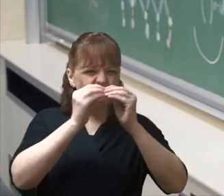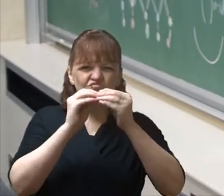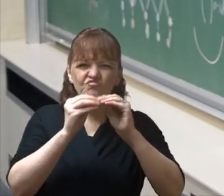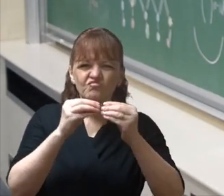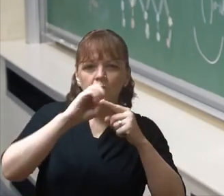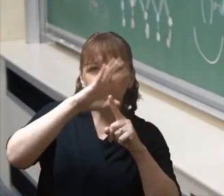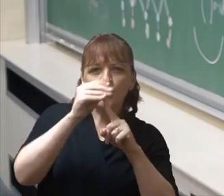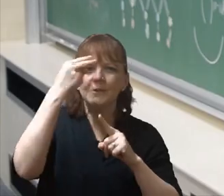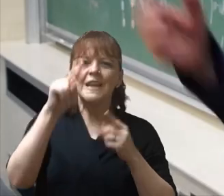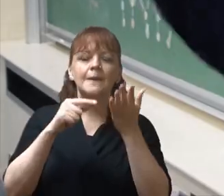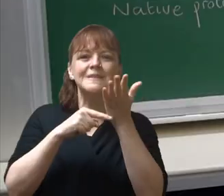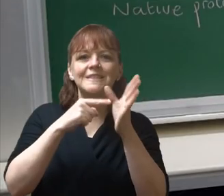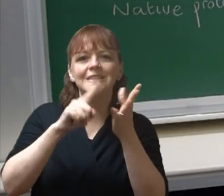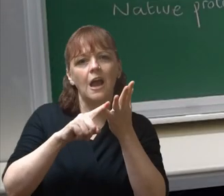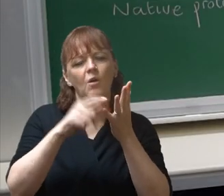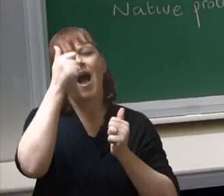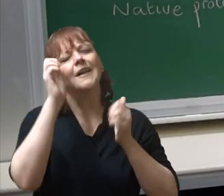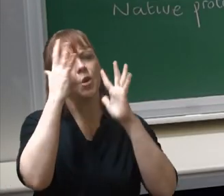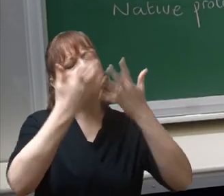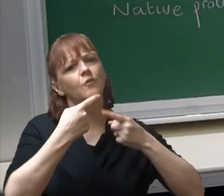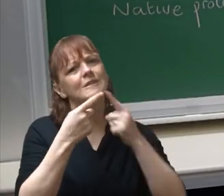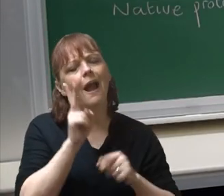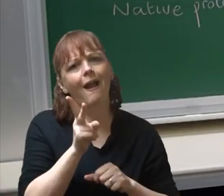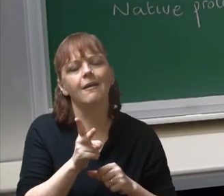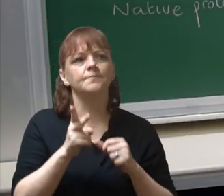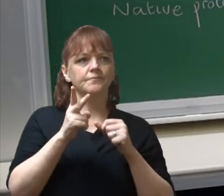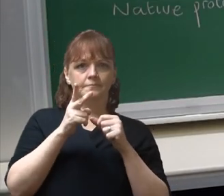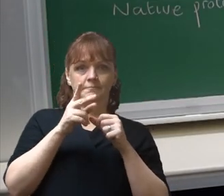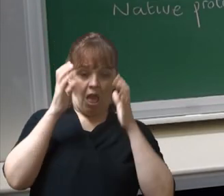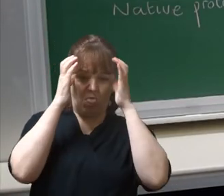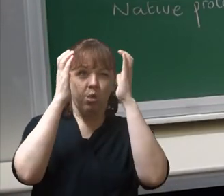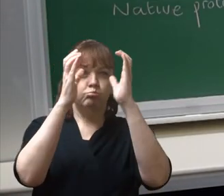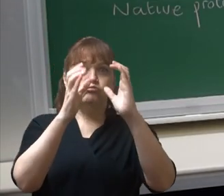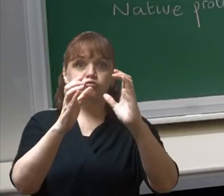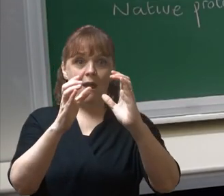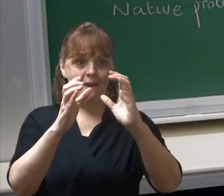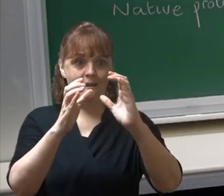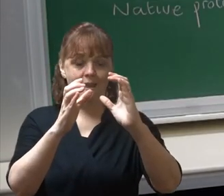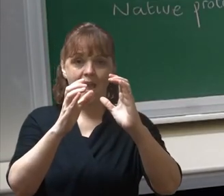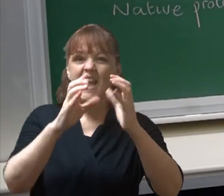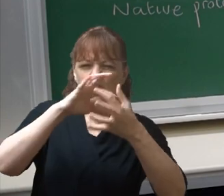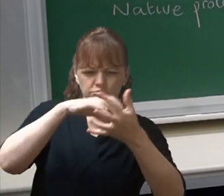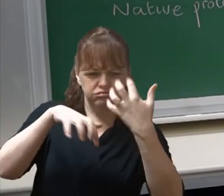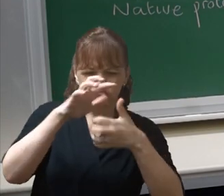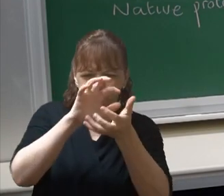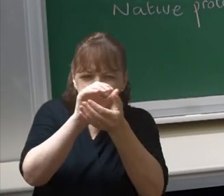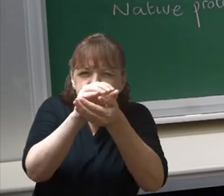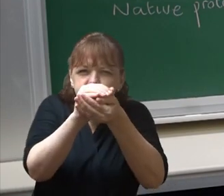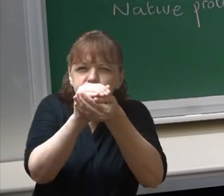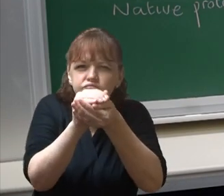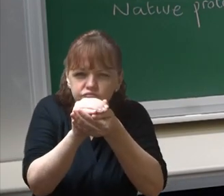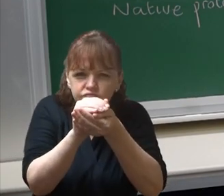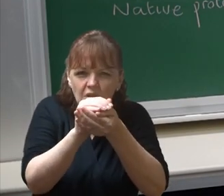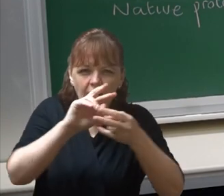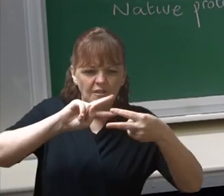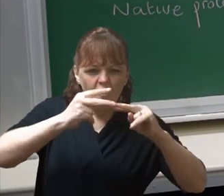Named tau Yes I thought that's confusing So I'll say it again In the brain If a tangle of fibres Forms of pairs